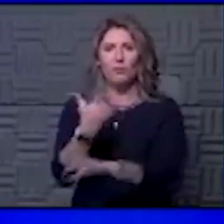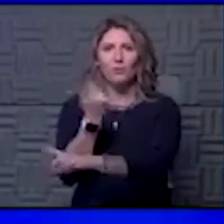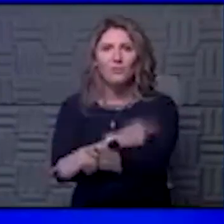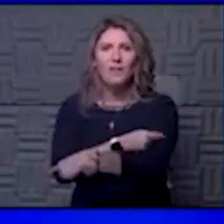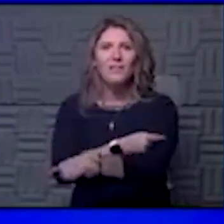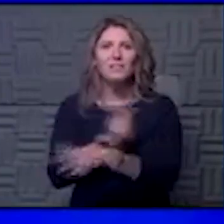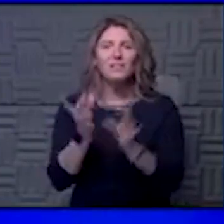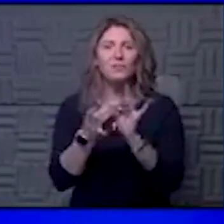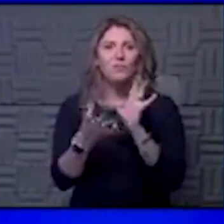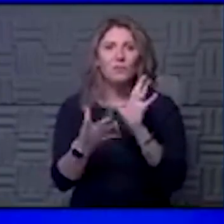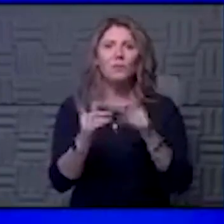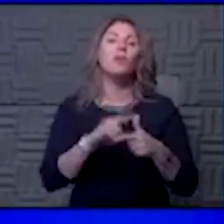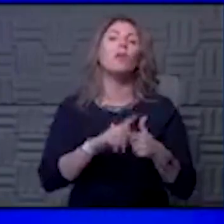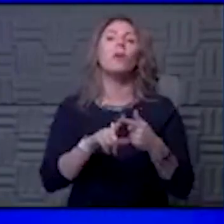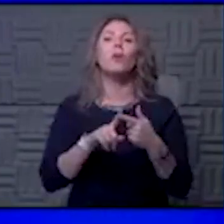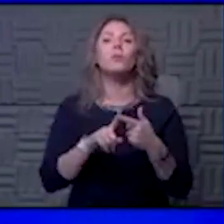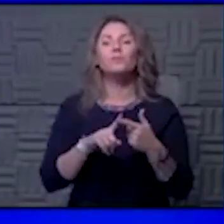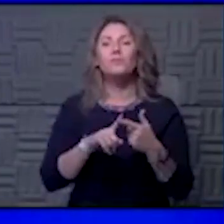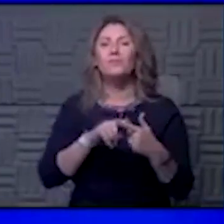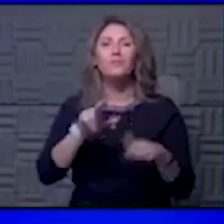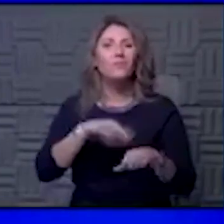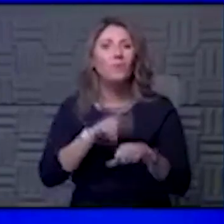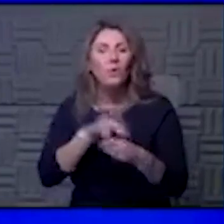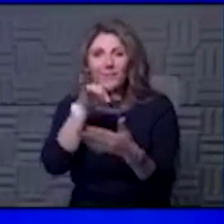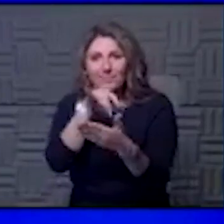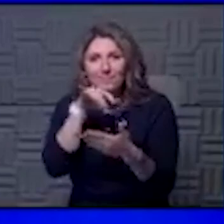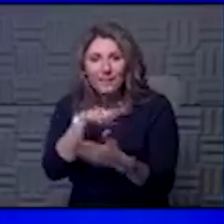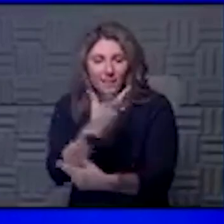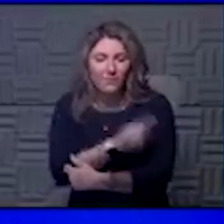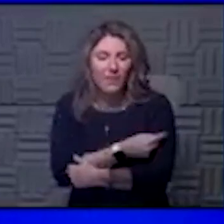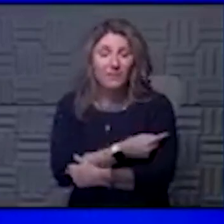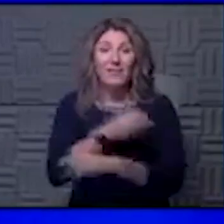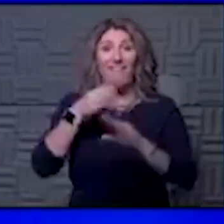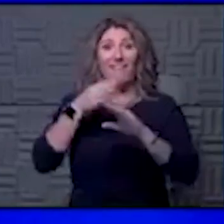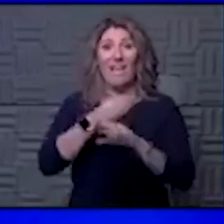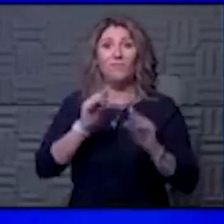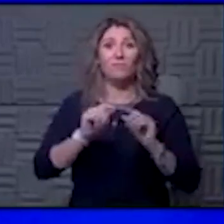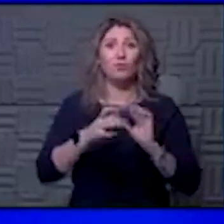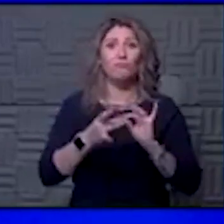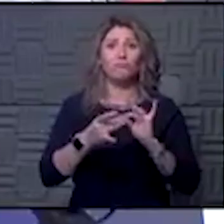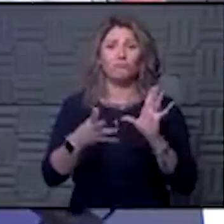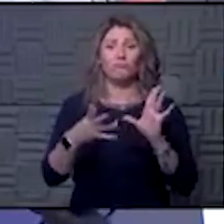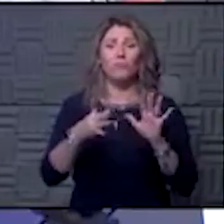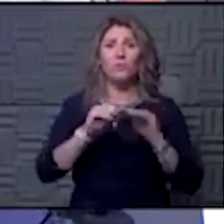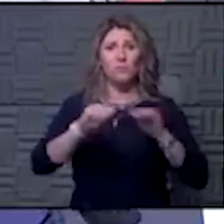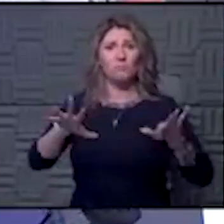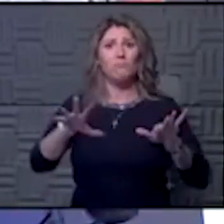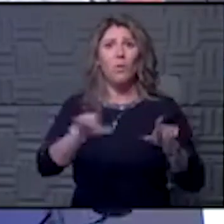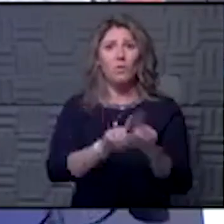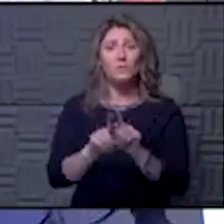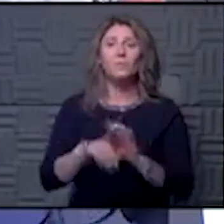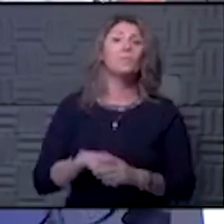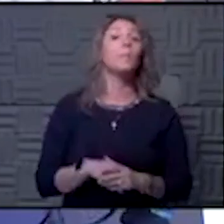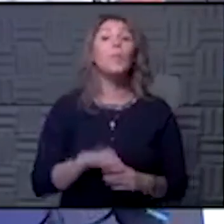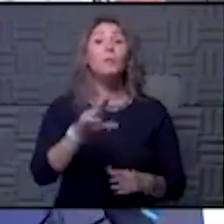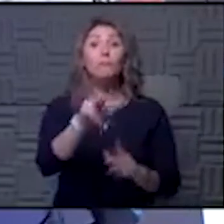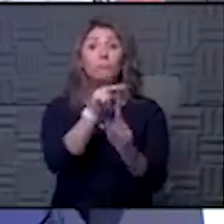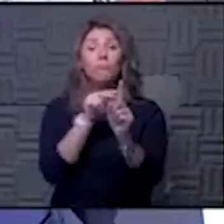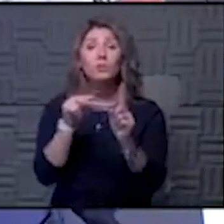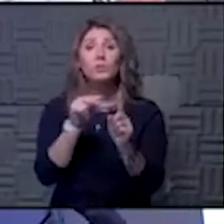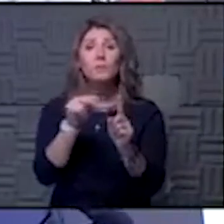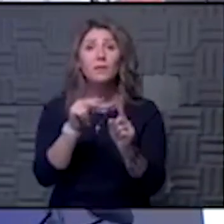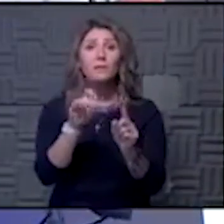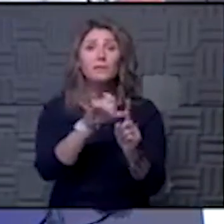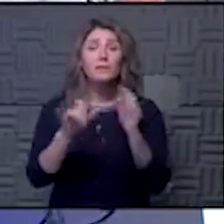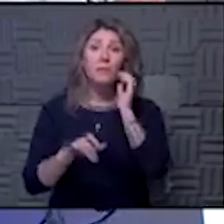being released, but also, of course, in studying the vaccine after it's been released as well. From your standpoint, about that